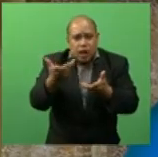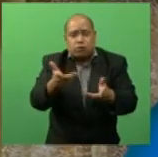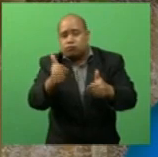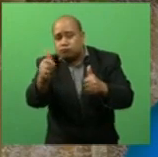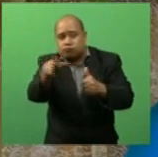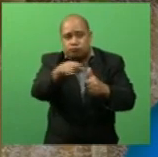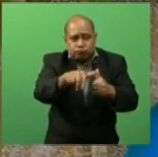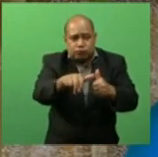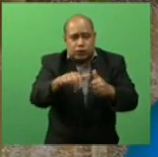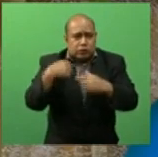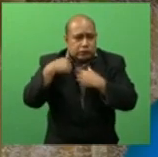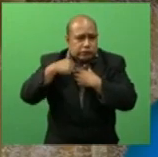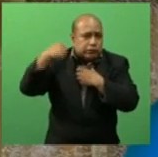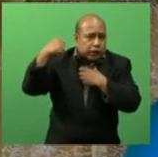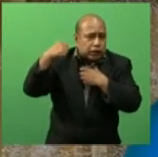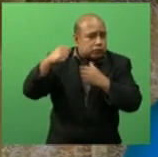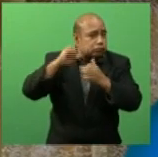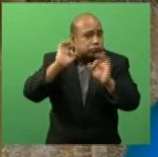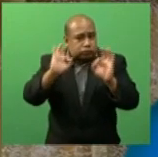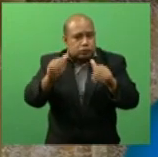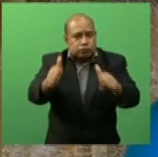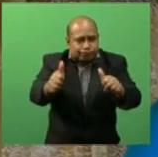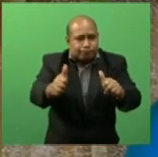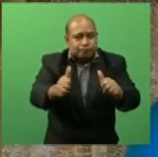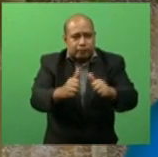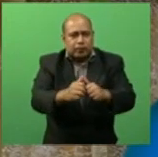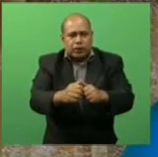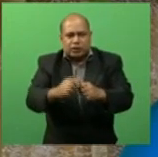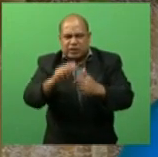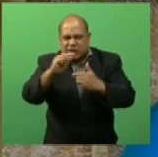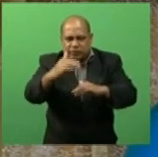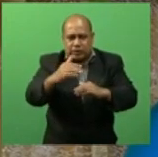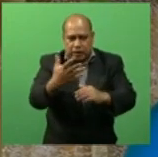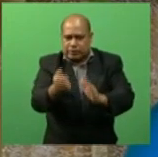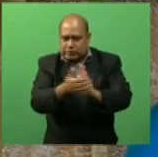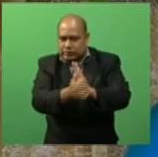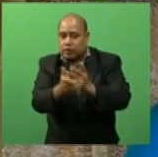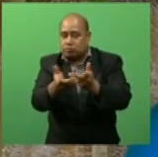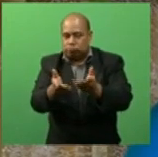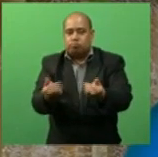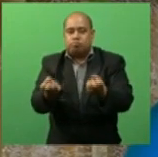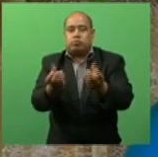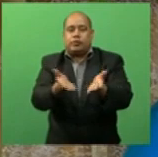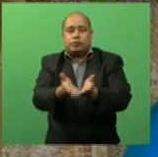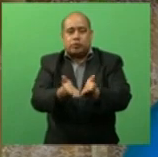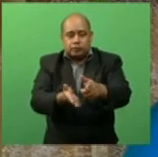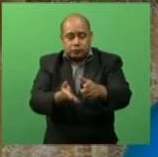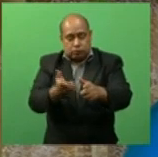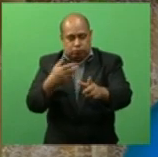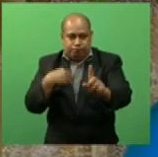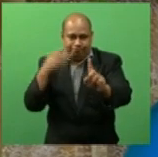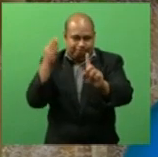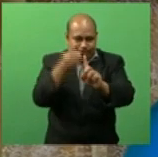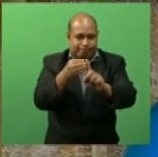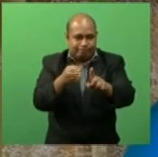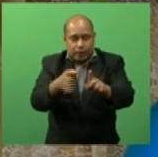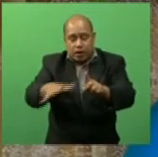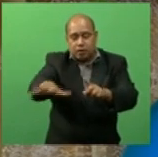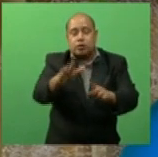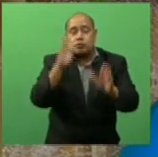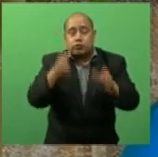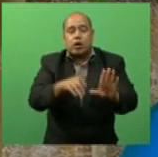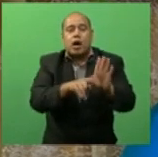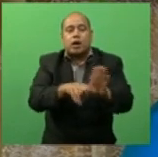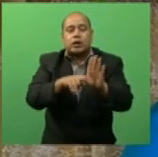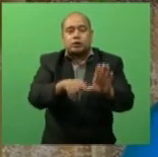of mental health professionals their services such as ours who reach out to young people and tell them you know space is available you can talk to someone